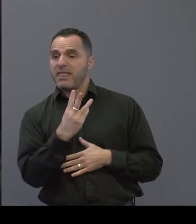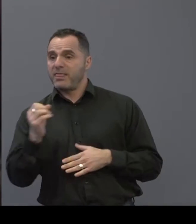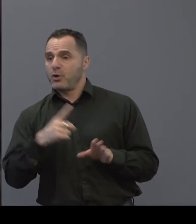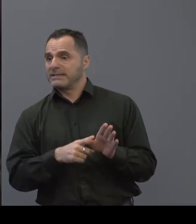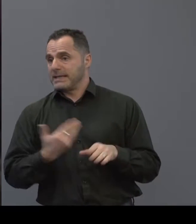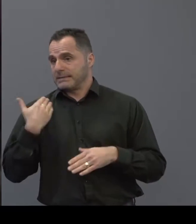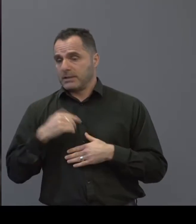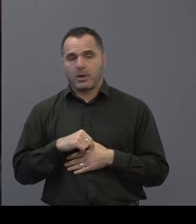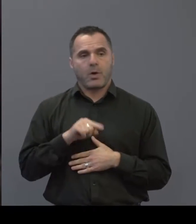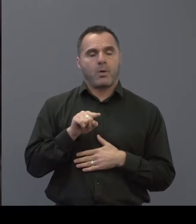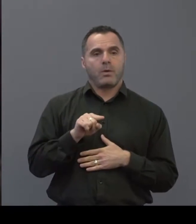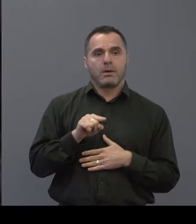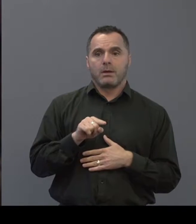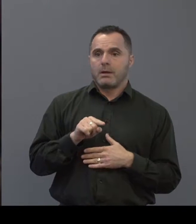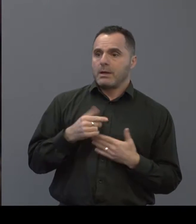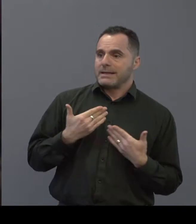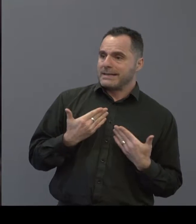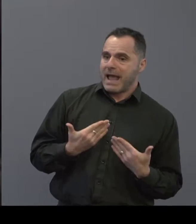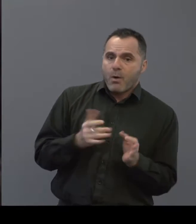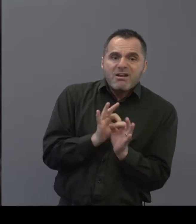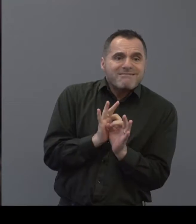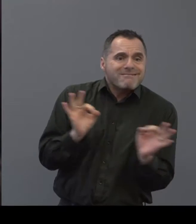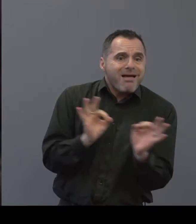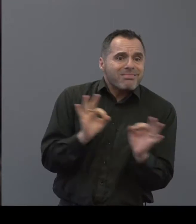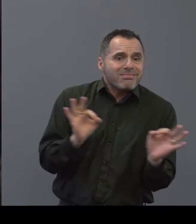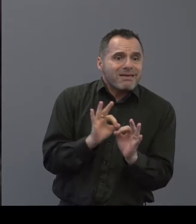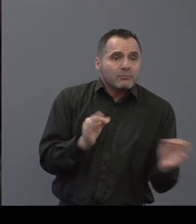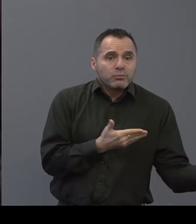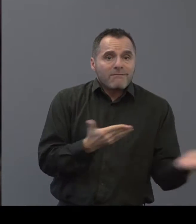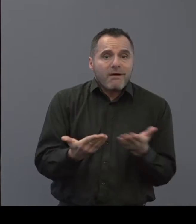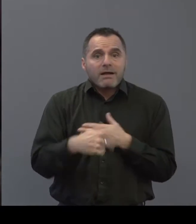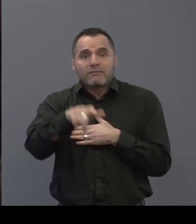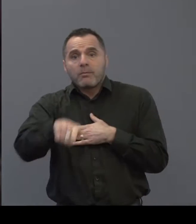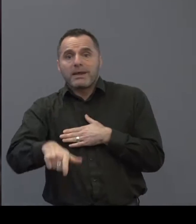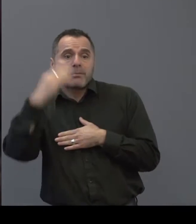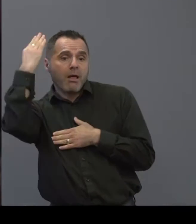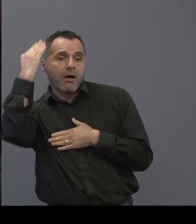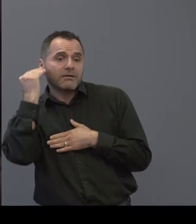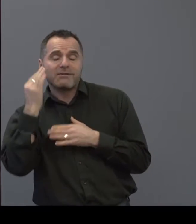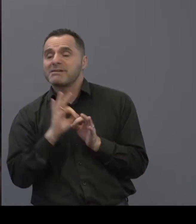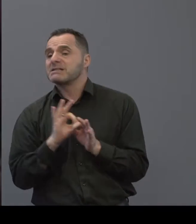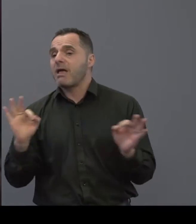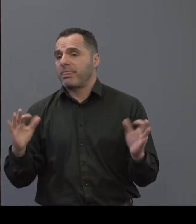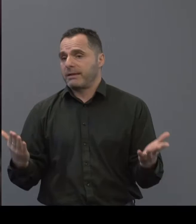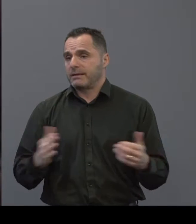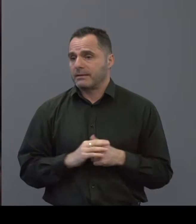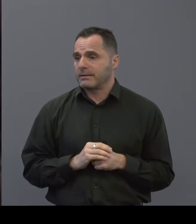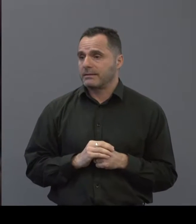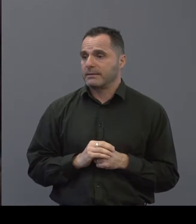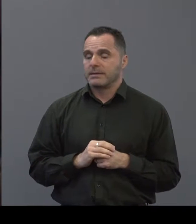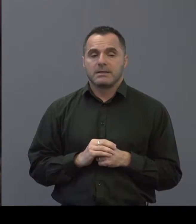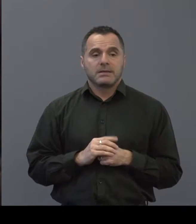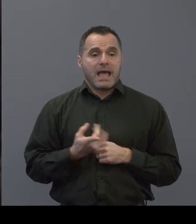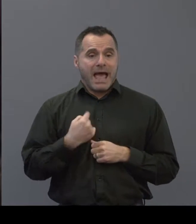ago and they have nothing for people who are hard of hearing at all and you know